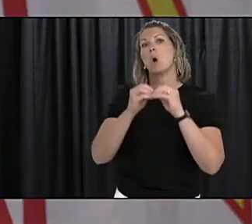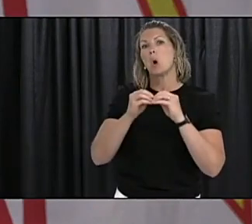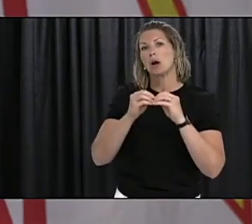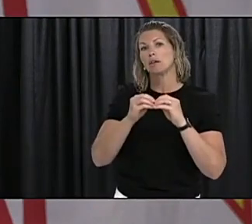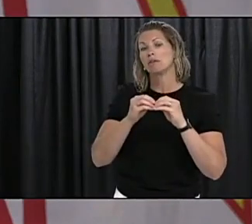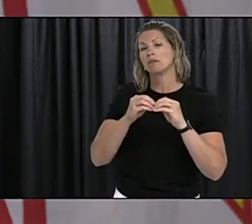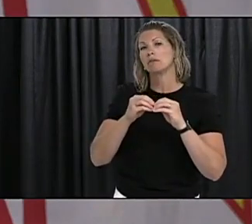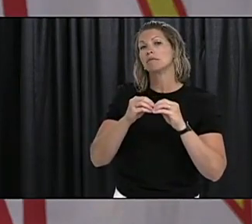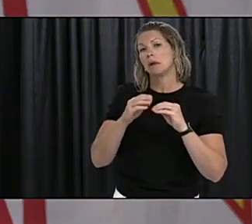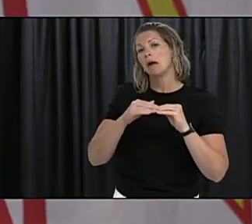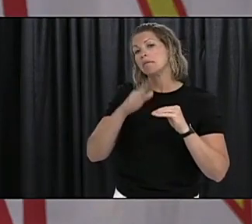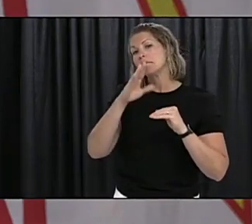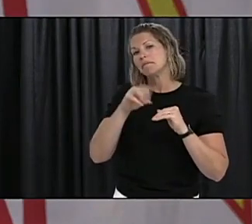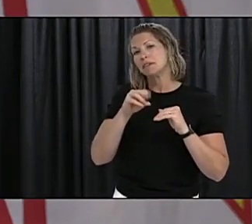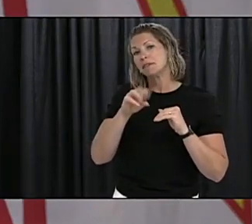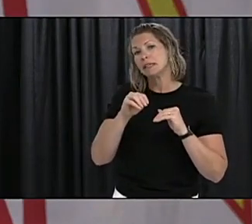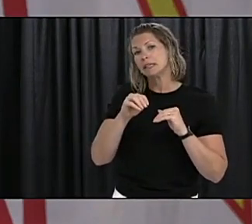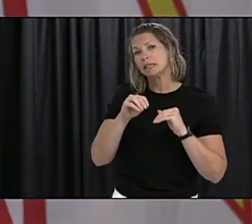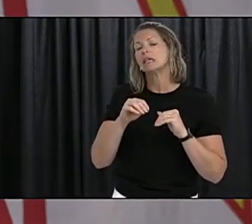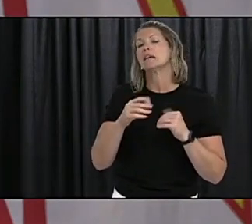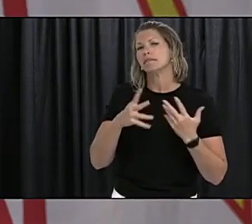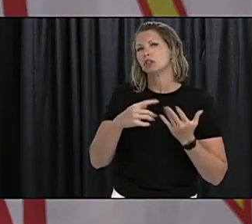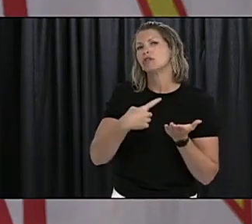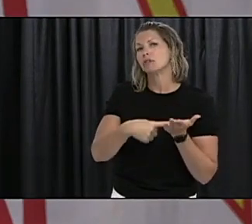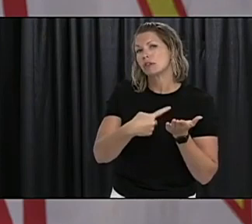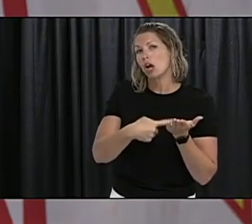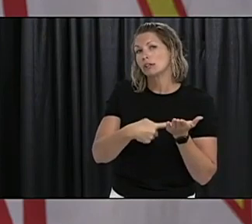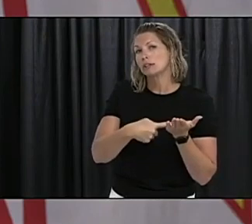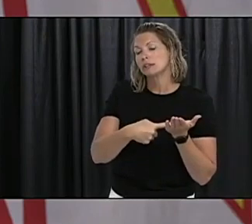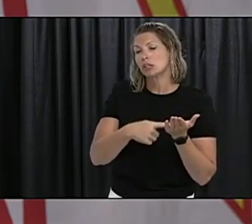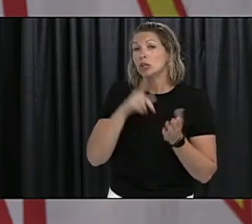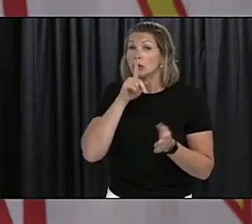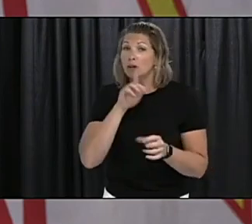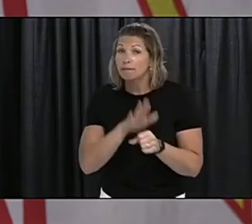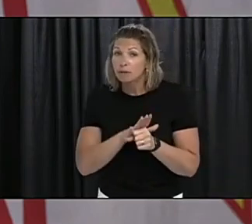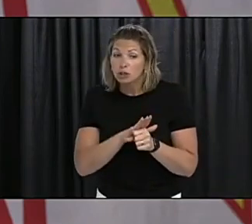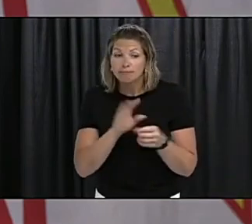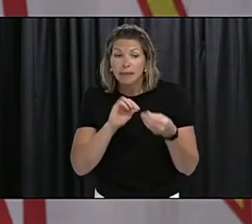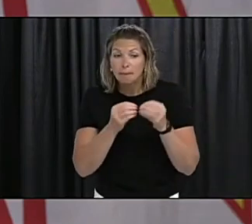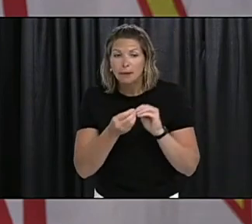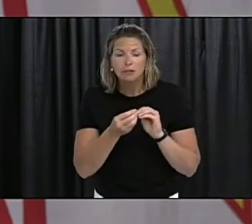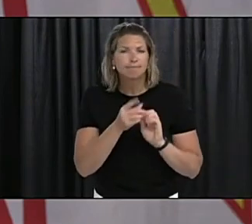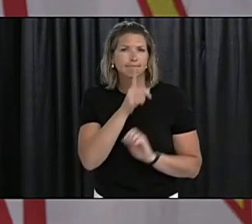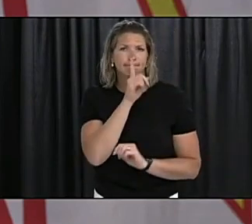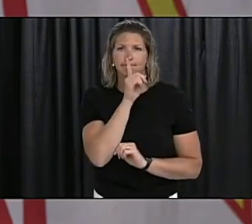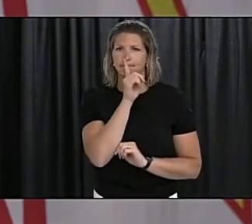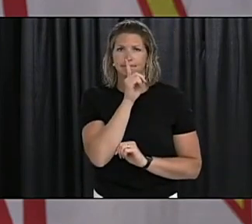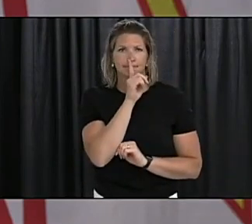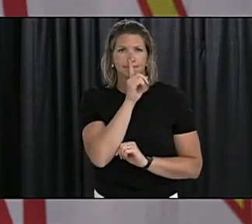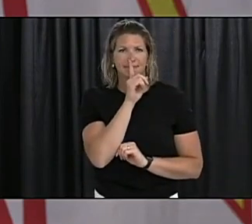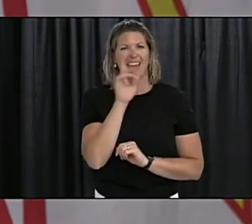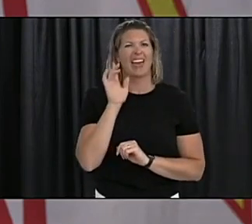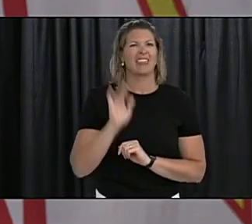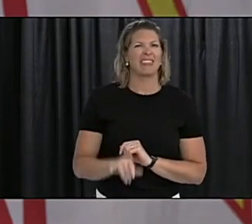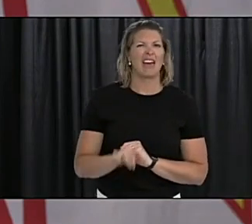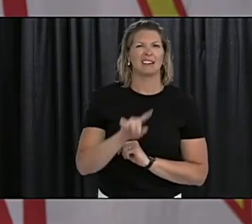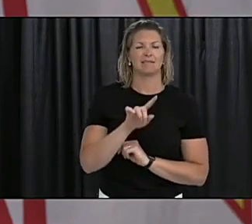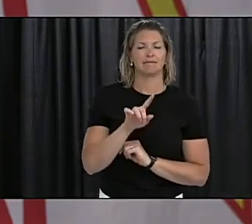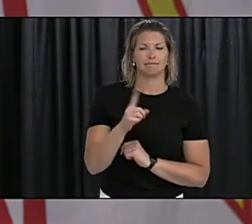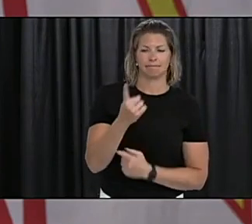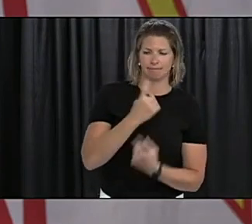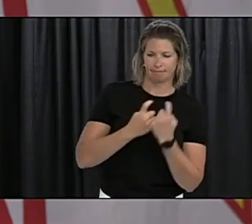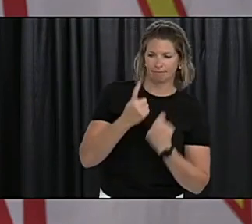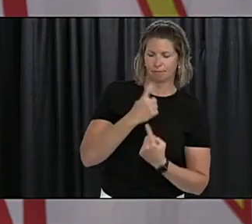discussions are ongoing we recognize that it is something that you know it is a question that keeps coming up so